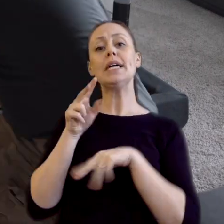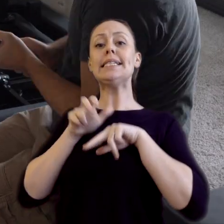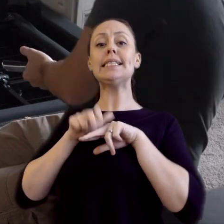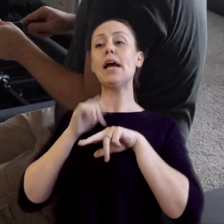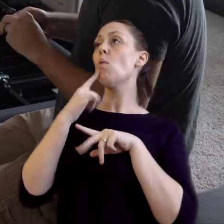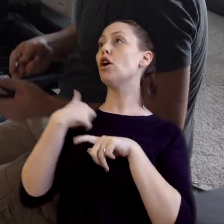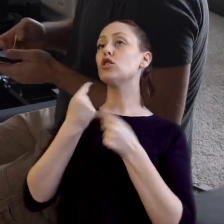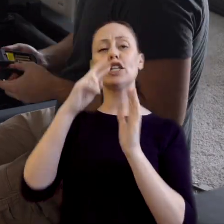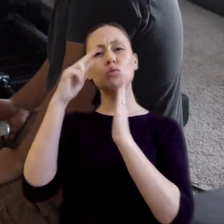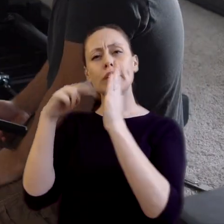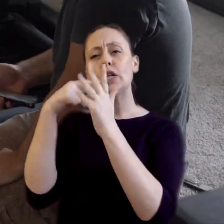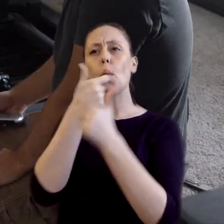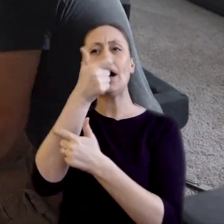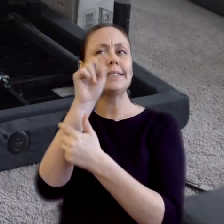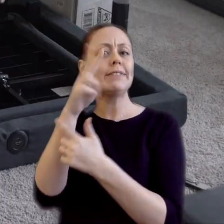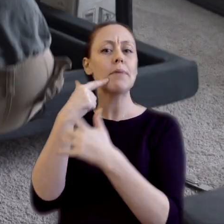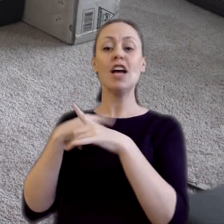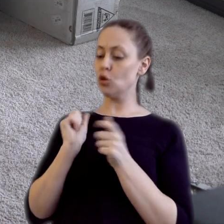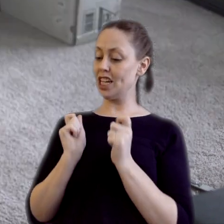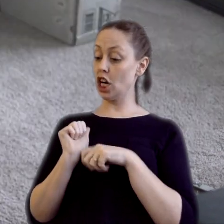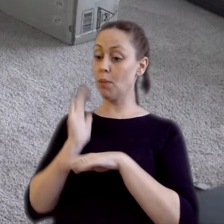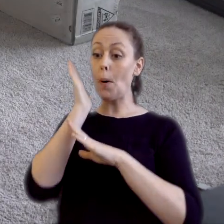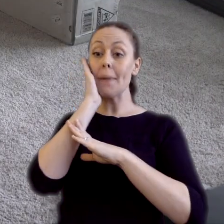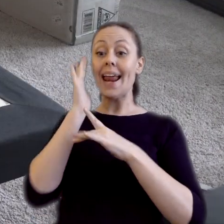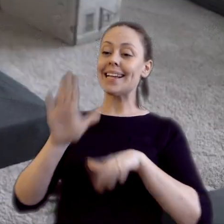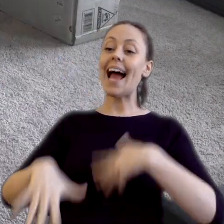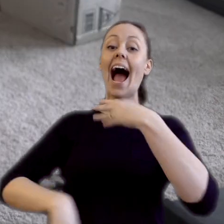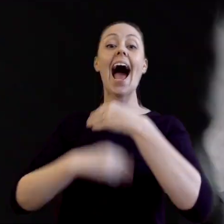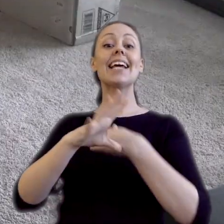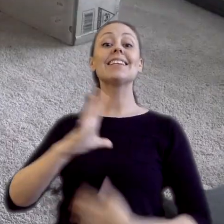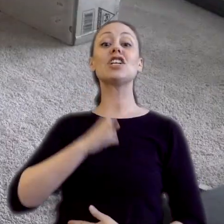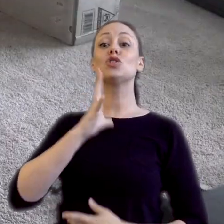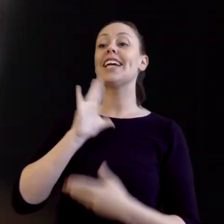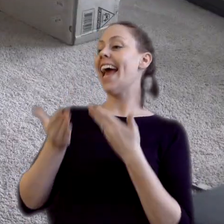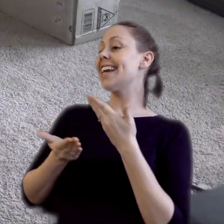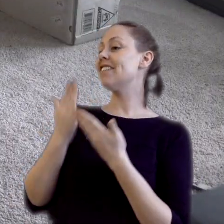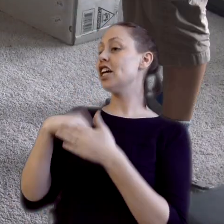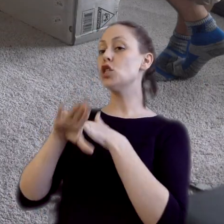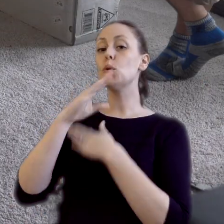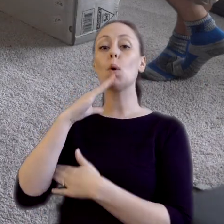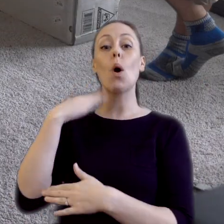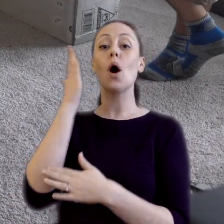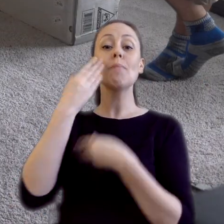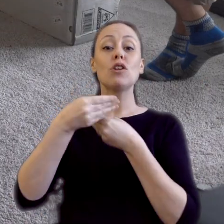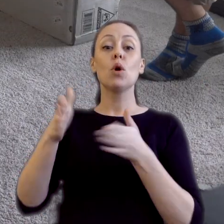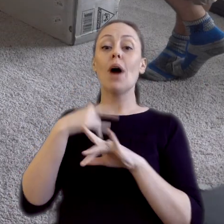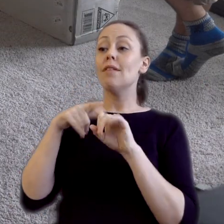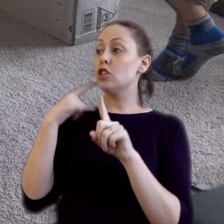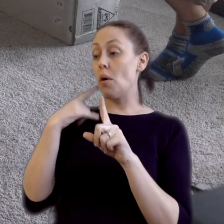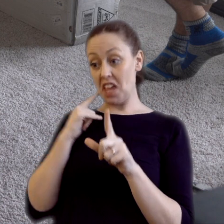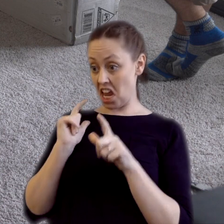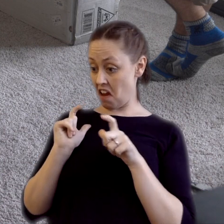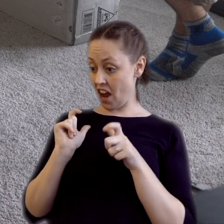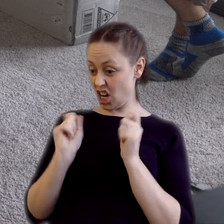read or watch TV in bed. So the adjustable bed is adding luxury and convenience to your bedroom. And adjustable bed frames